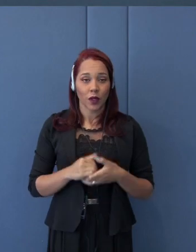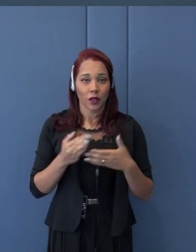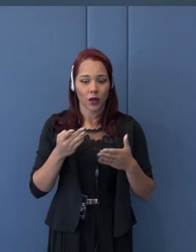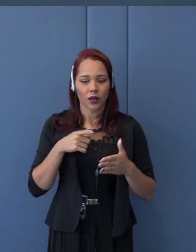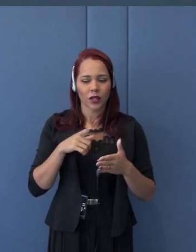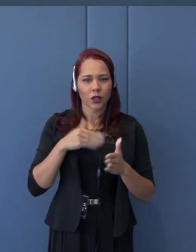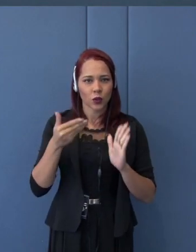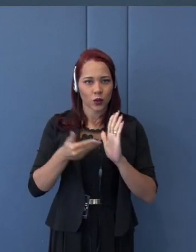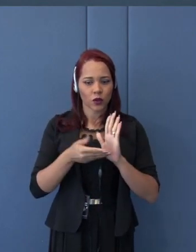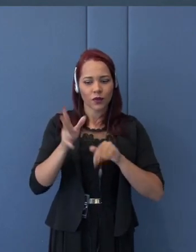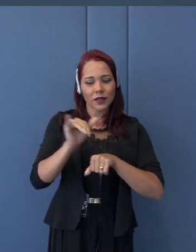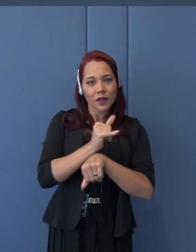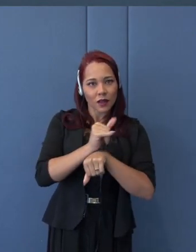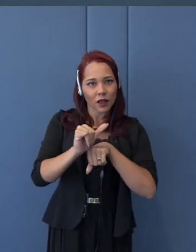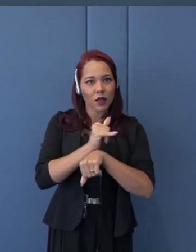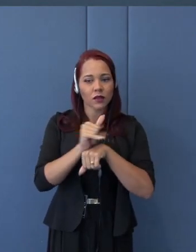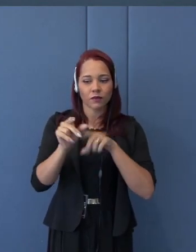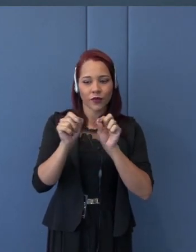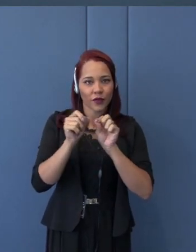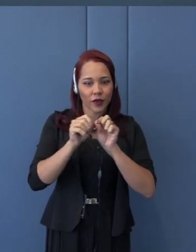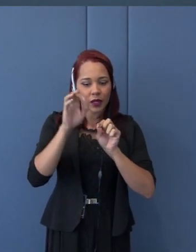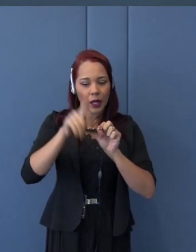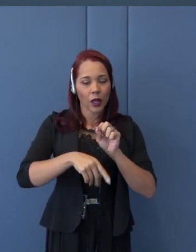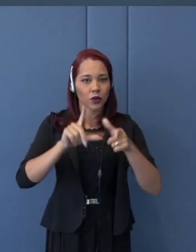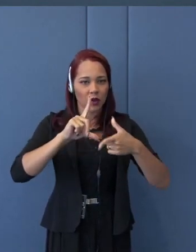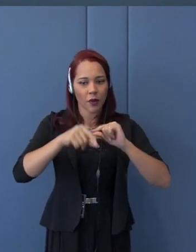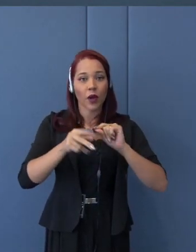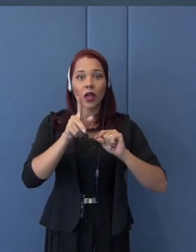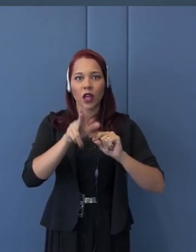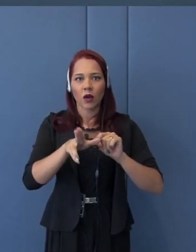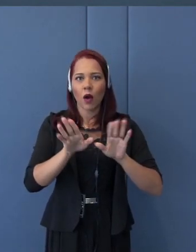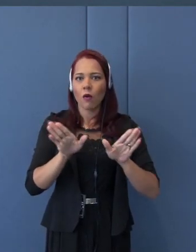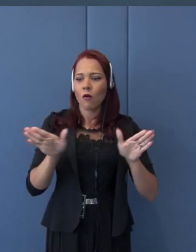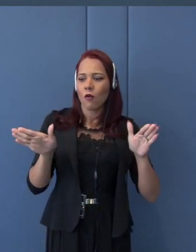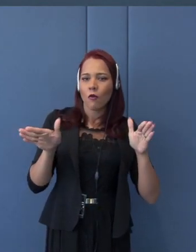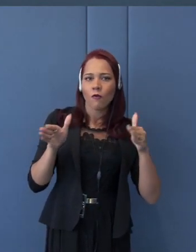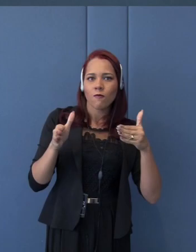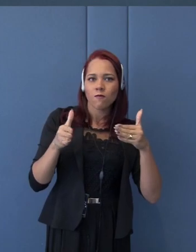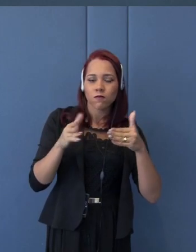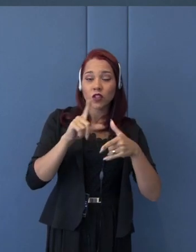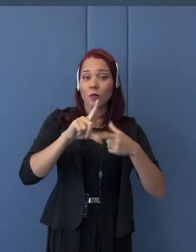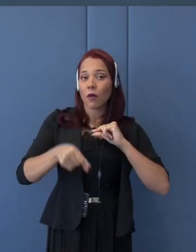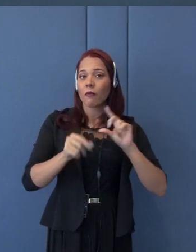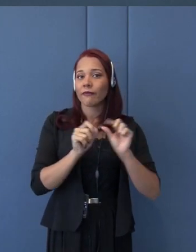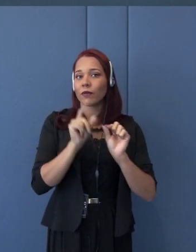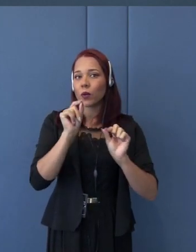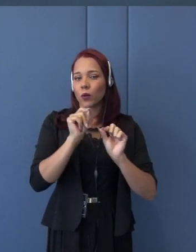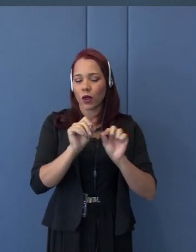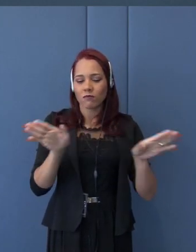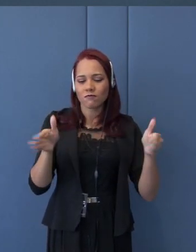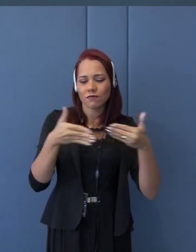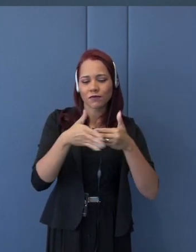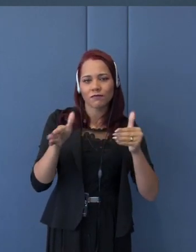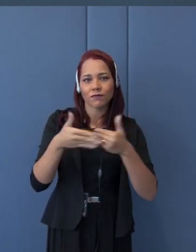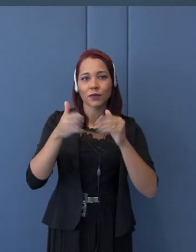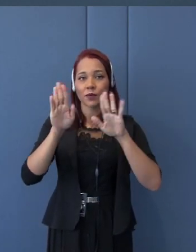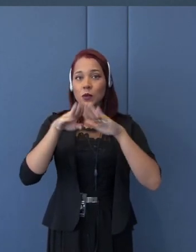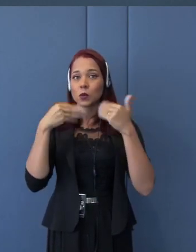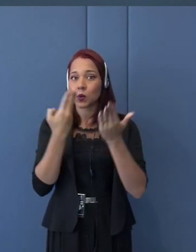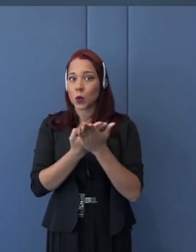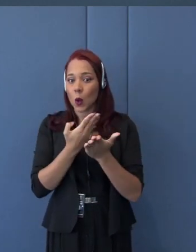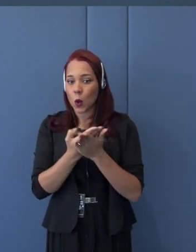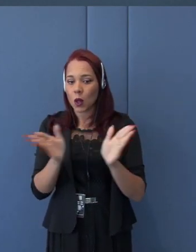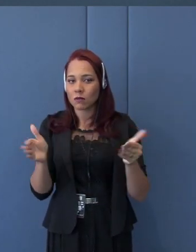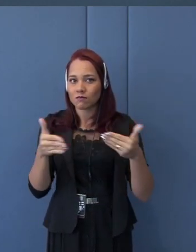as closing down, shutting down all the elementary and junior as well as senior high schools. And,